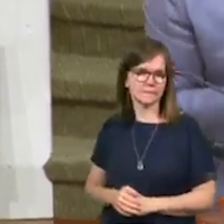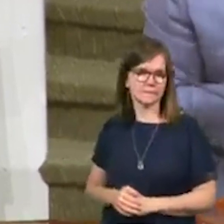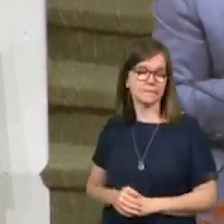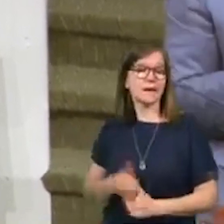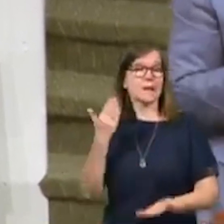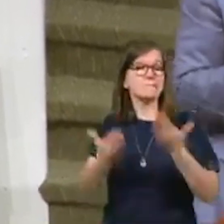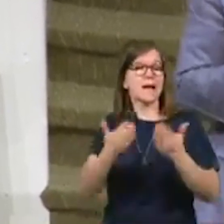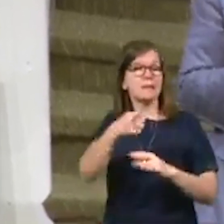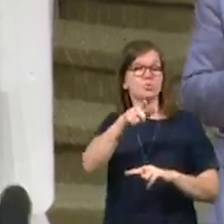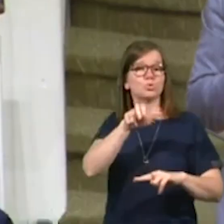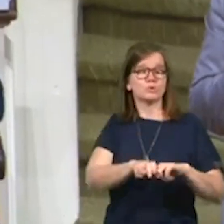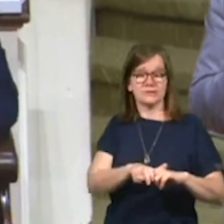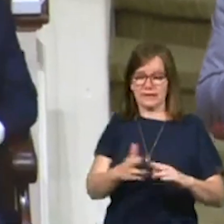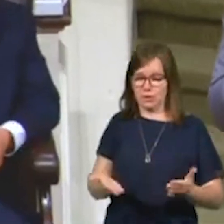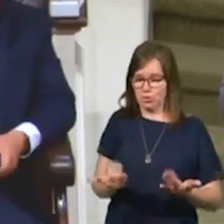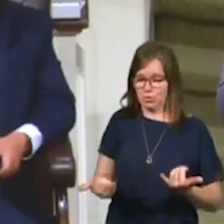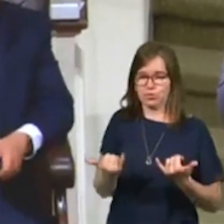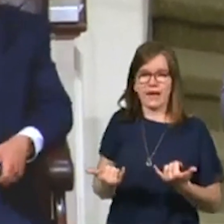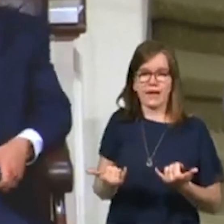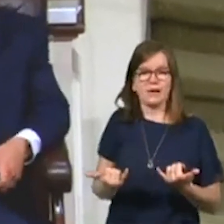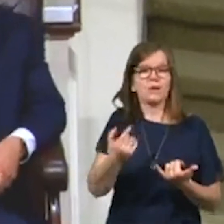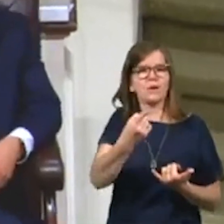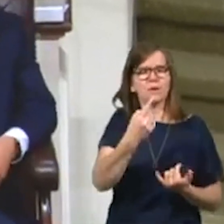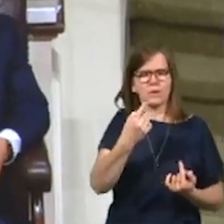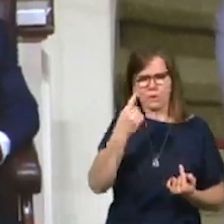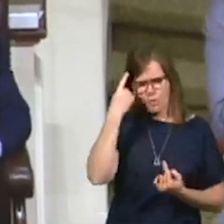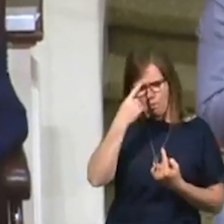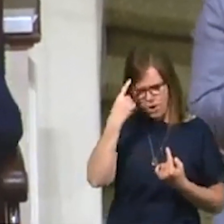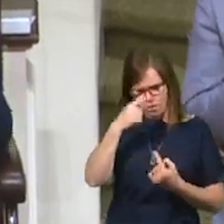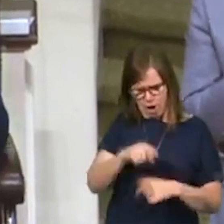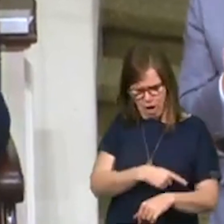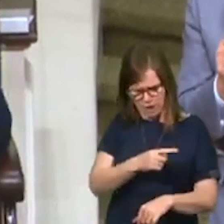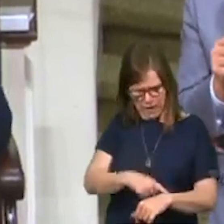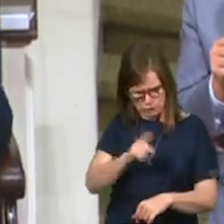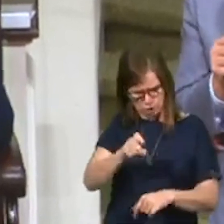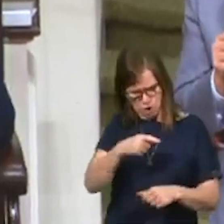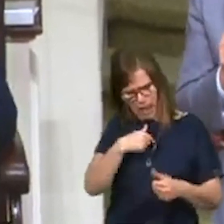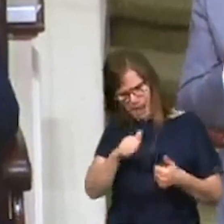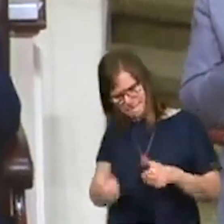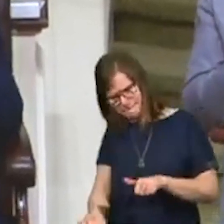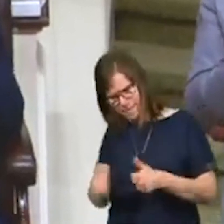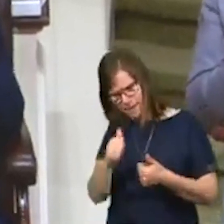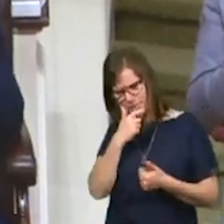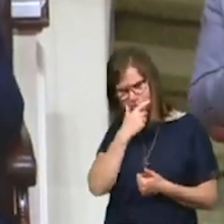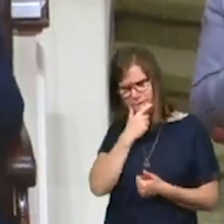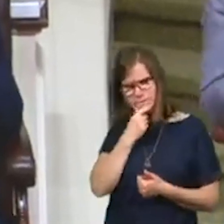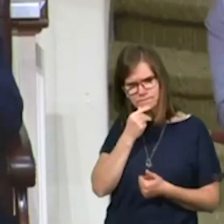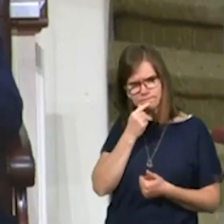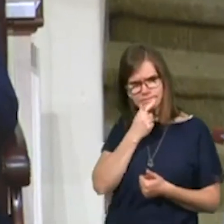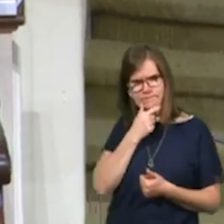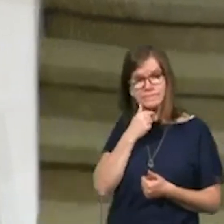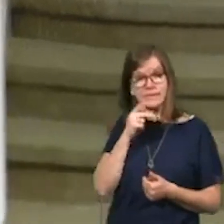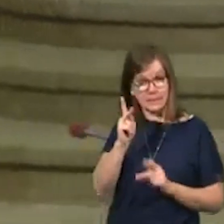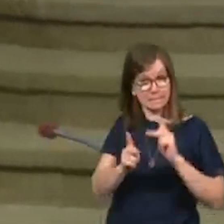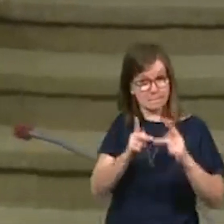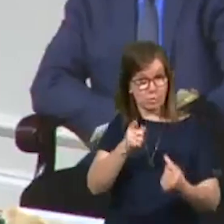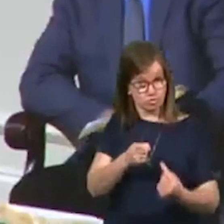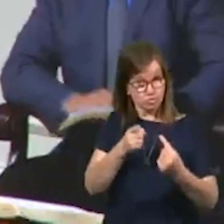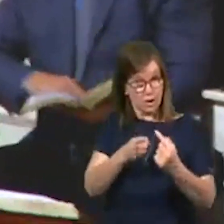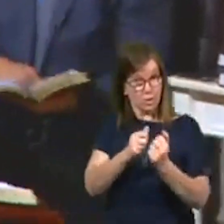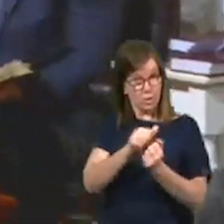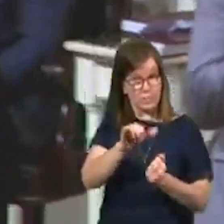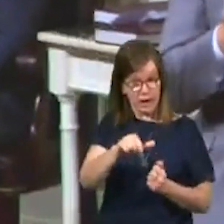Maybe you're sitting here today. You've been wondering for a long time, should I get baptized? People struggle with that.